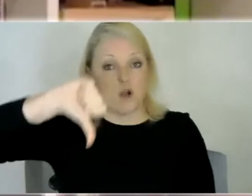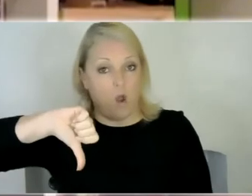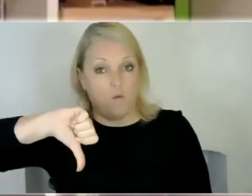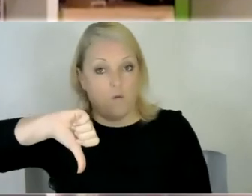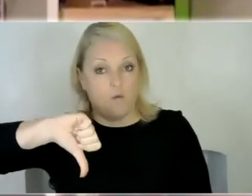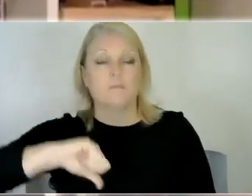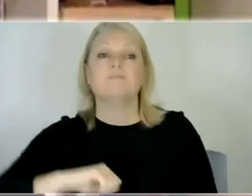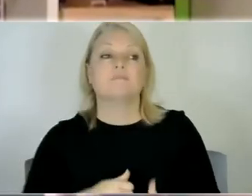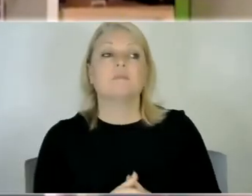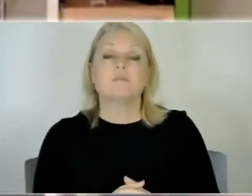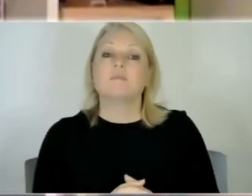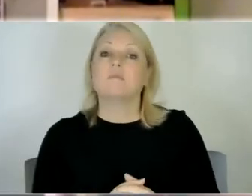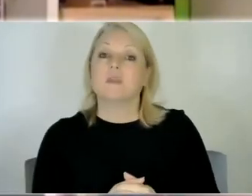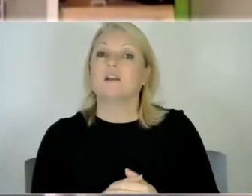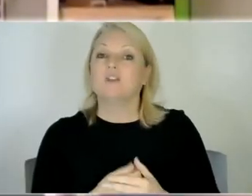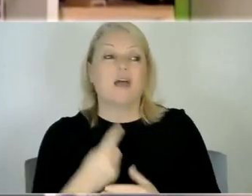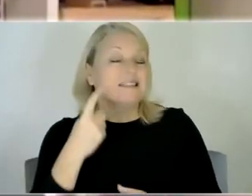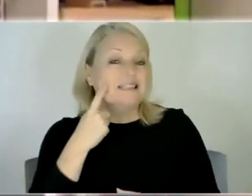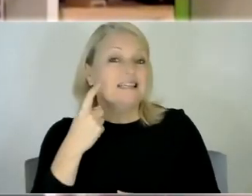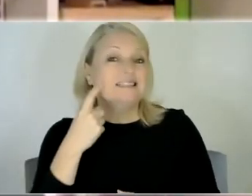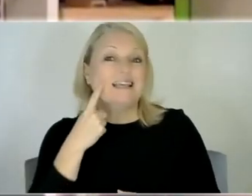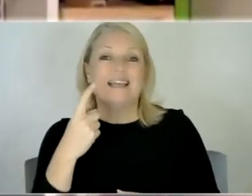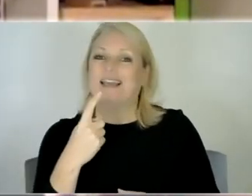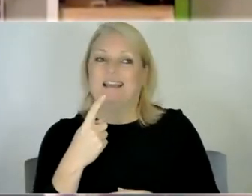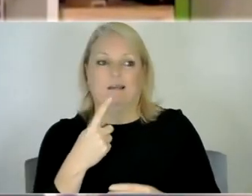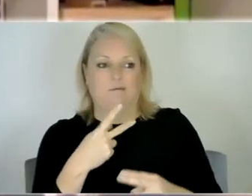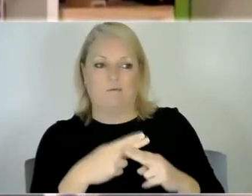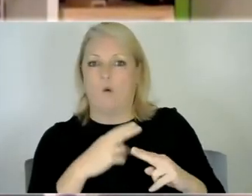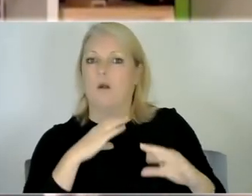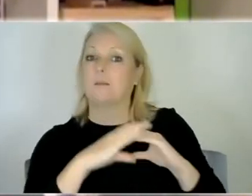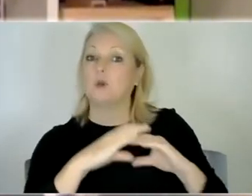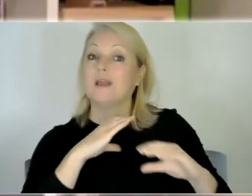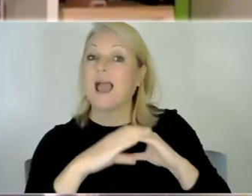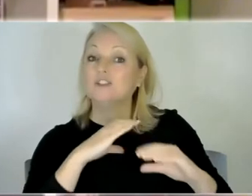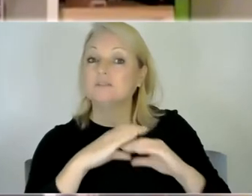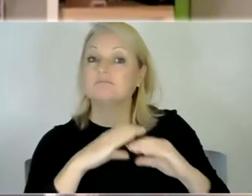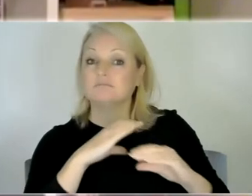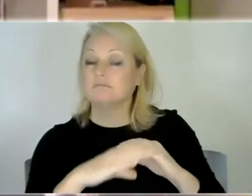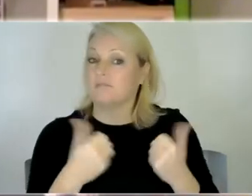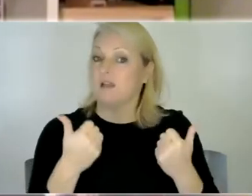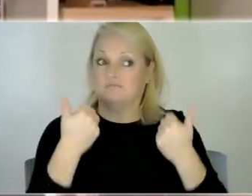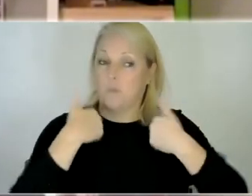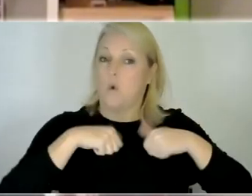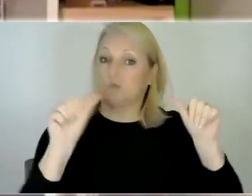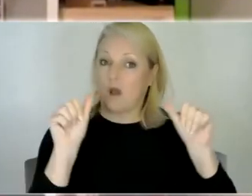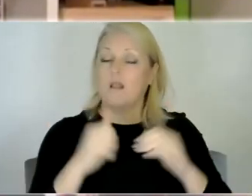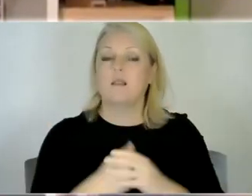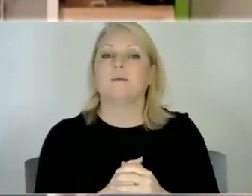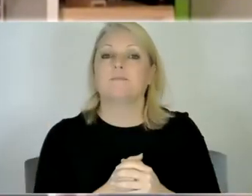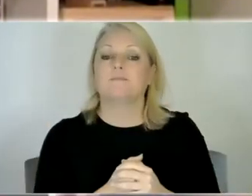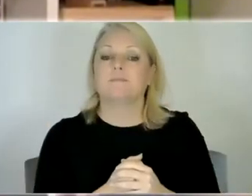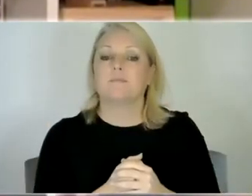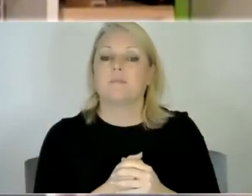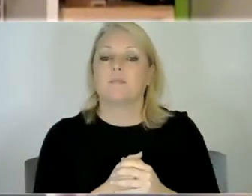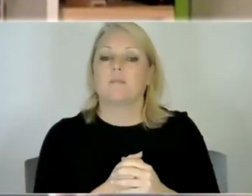he's uh that's a real easy win that we've we've sort of picked up over the years um he also